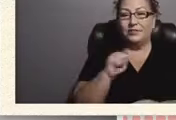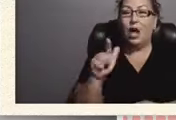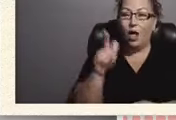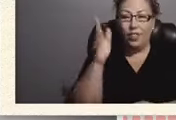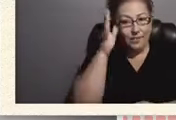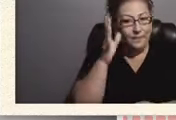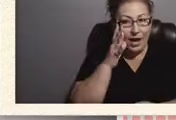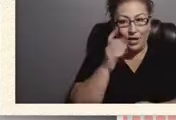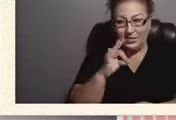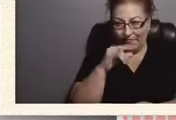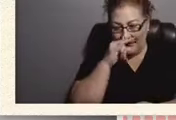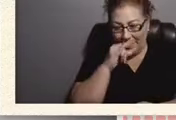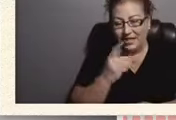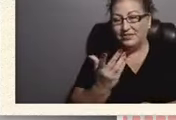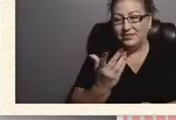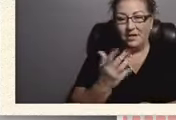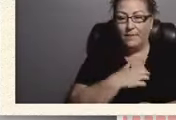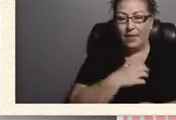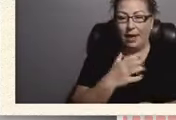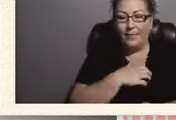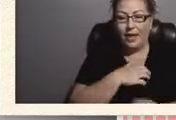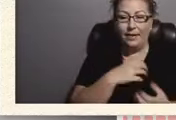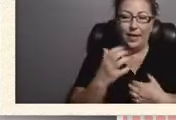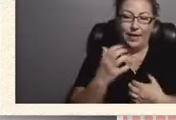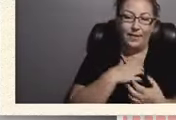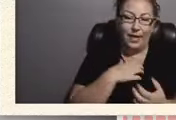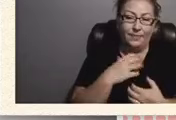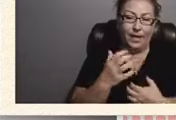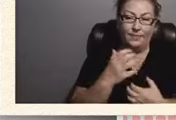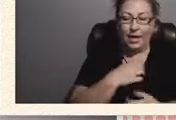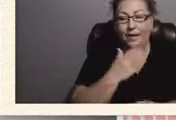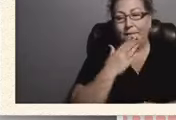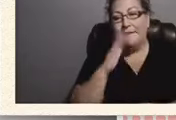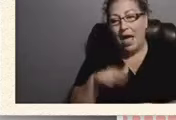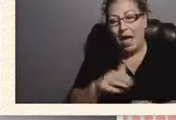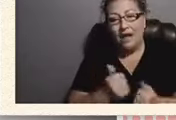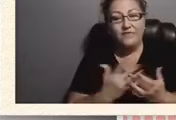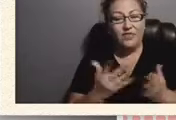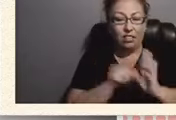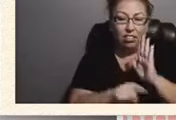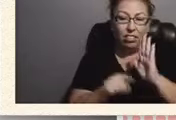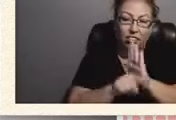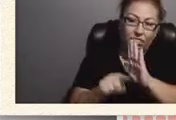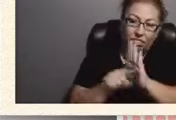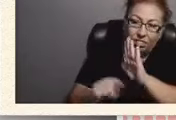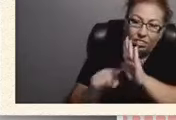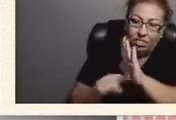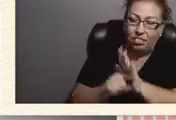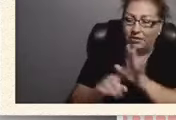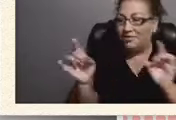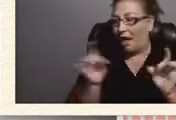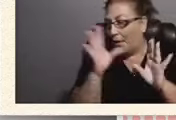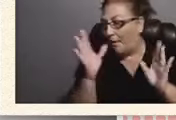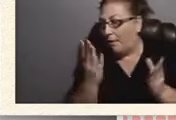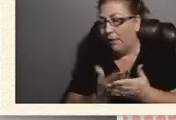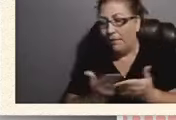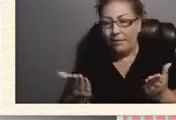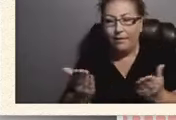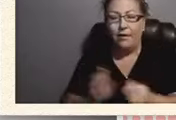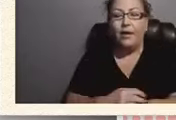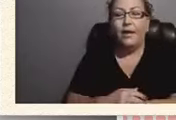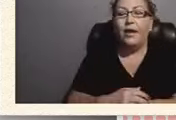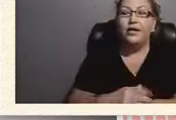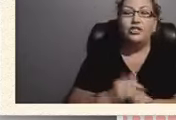are complaining and saying how bad everything is and how terrible everything is you know just giving them up